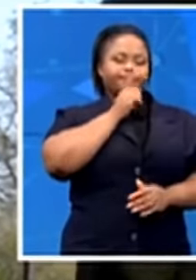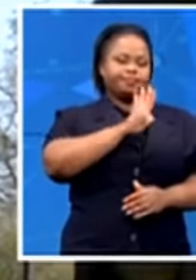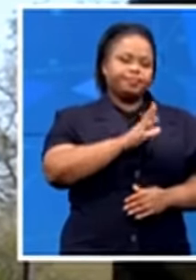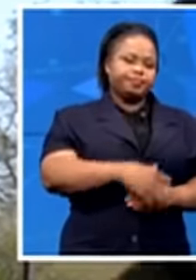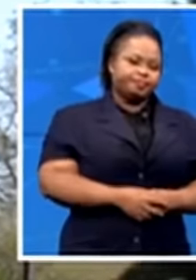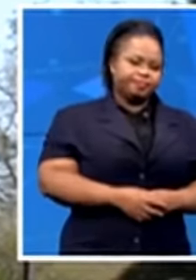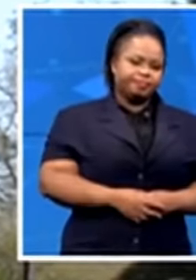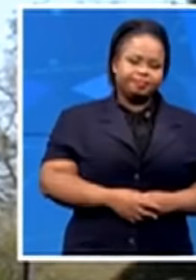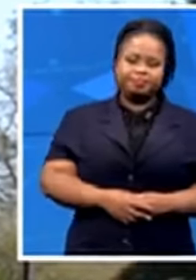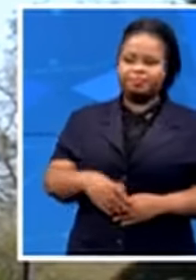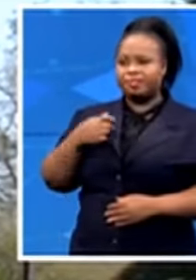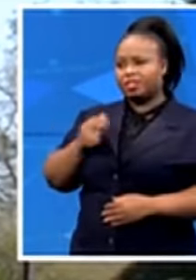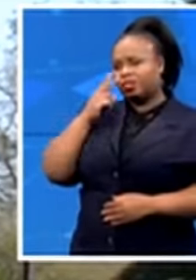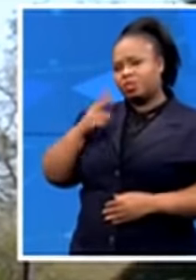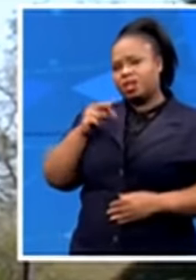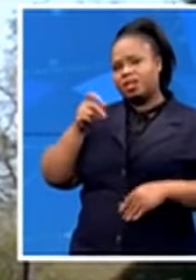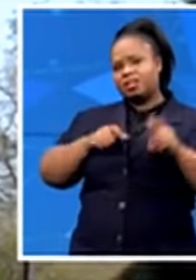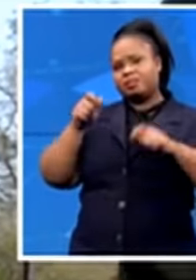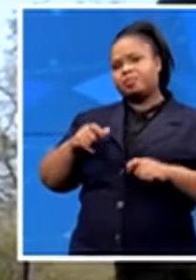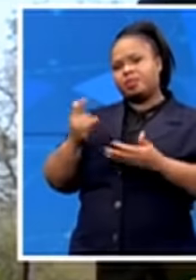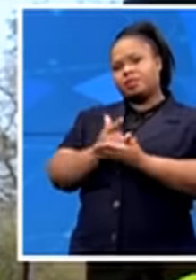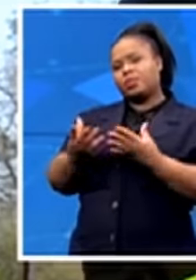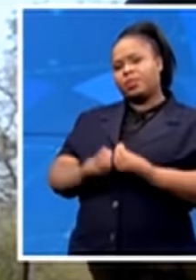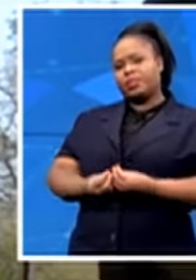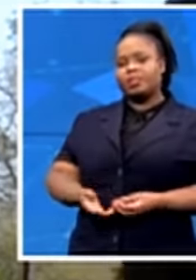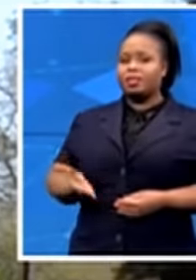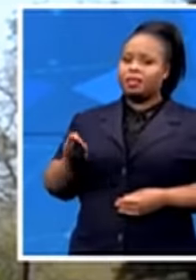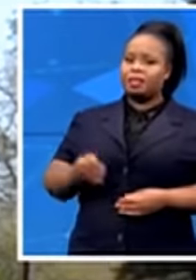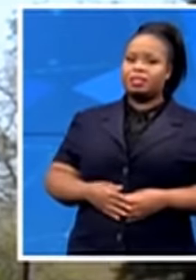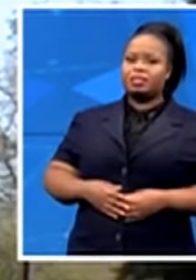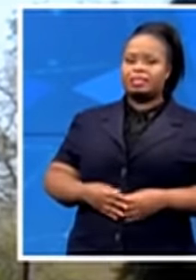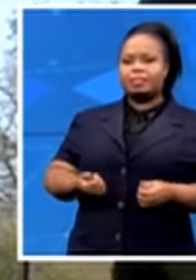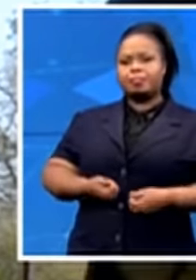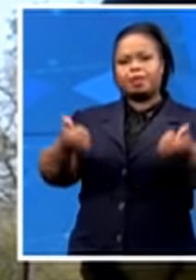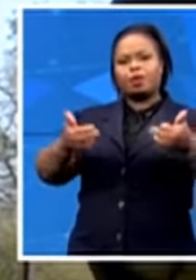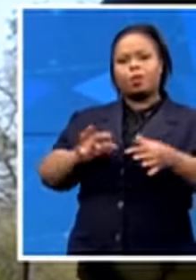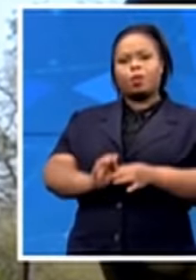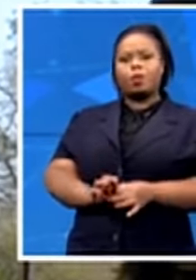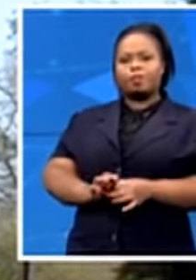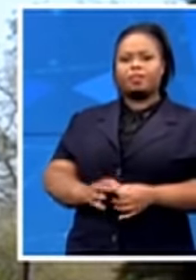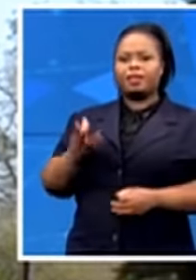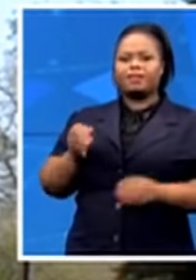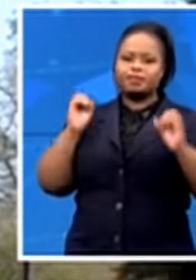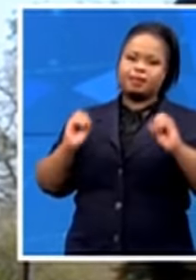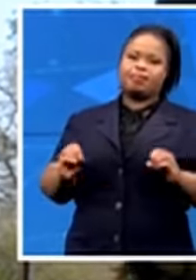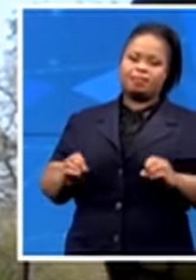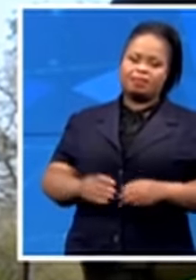spoke to there who were then forced to go back home empty-handed. They had some food vouchers,